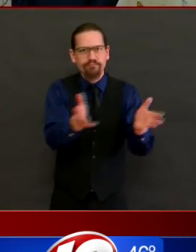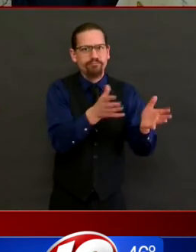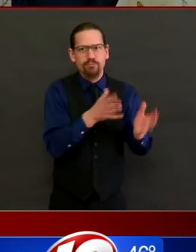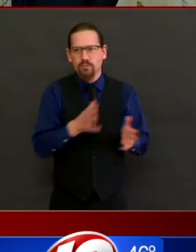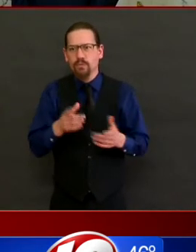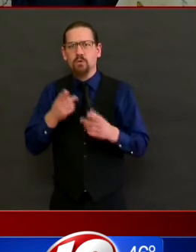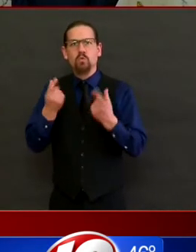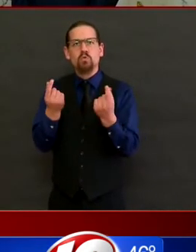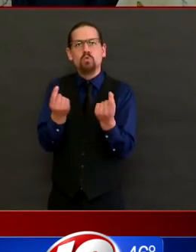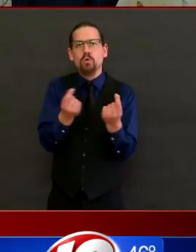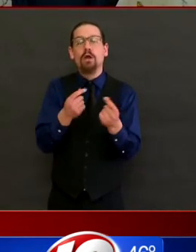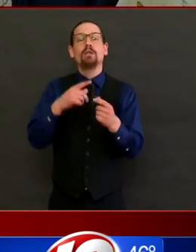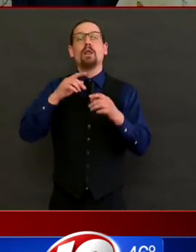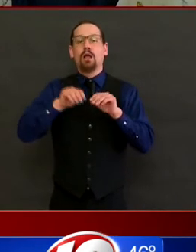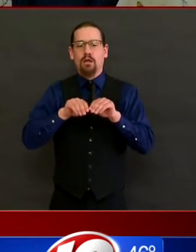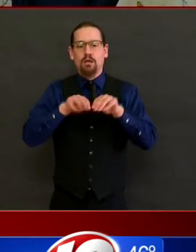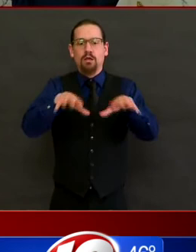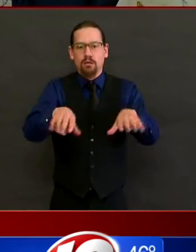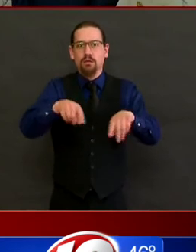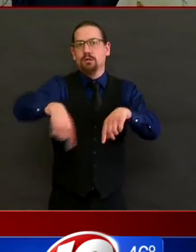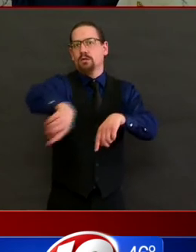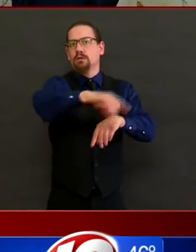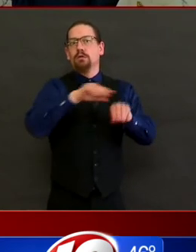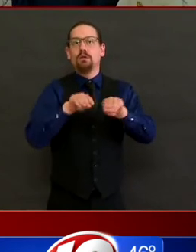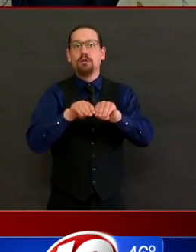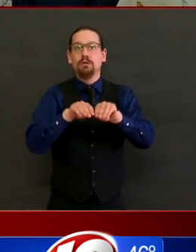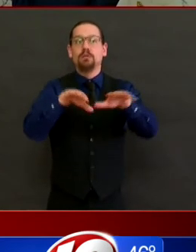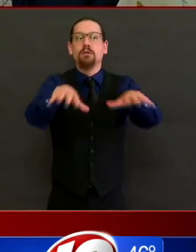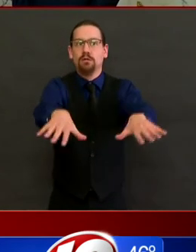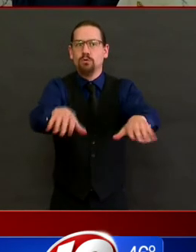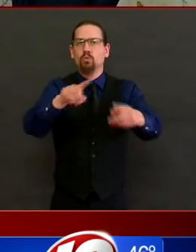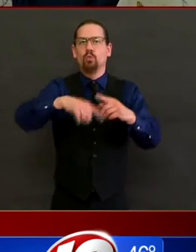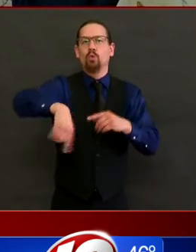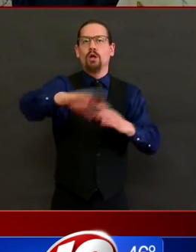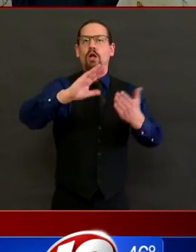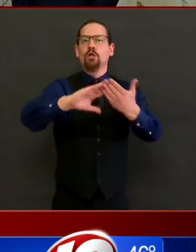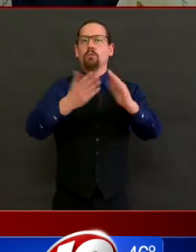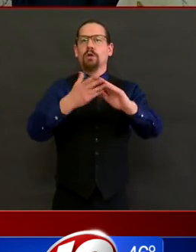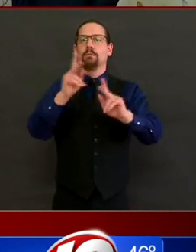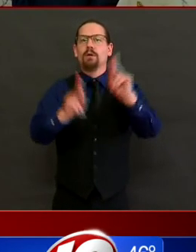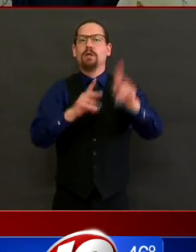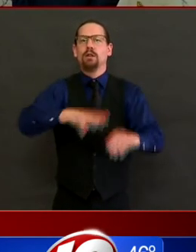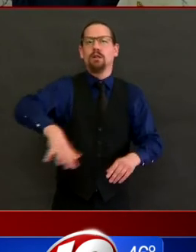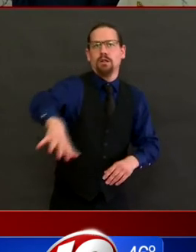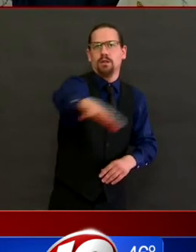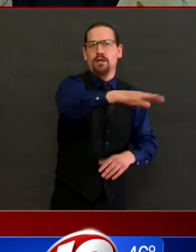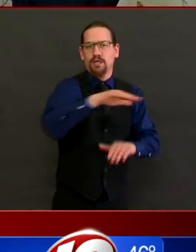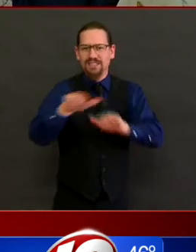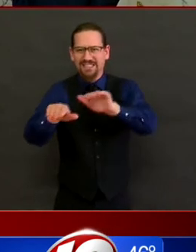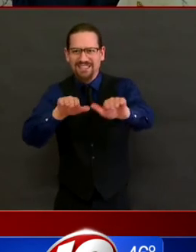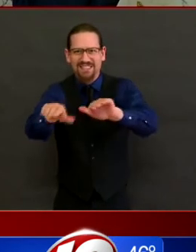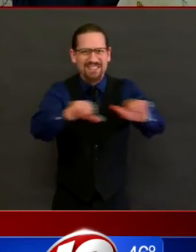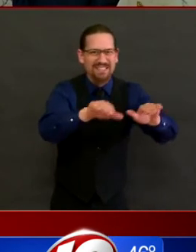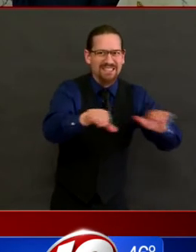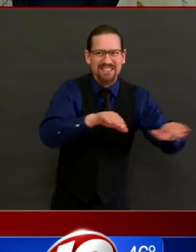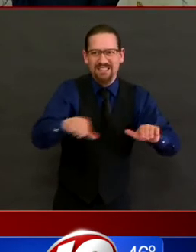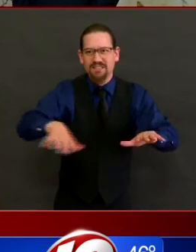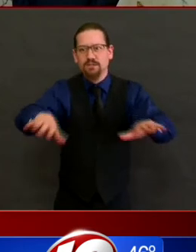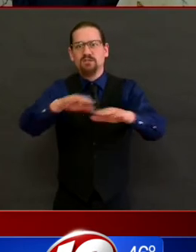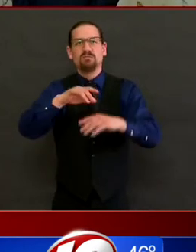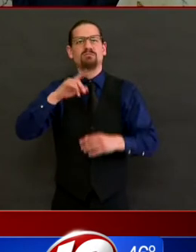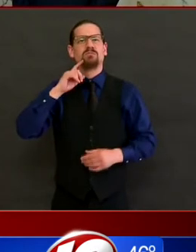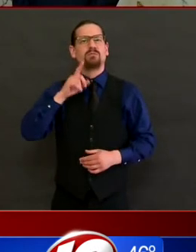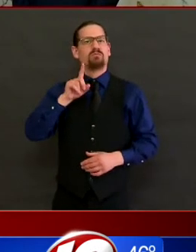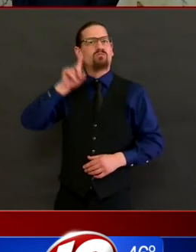on issues that are particular to them, and making sure that from Woonsocket to Westerly, concerns